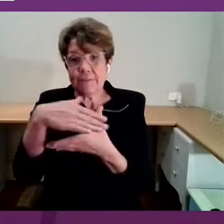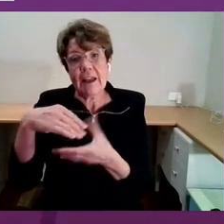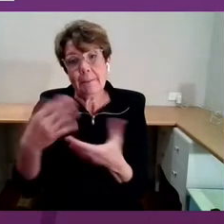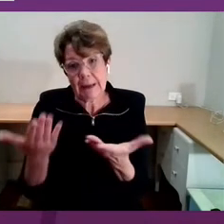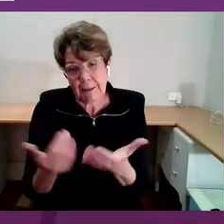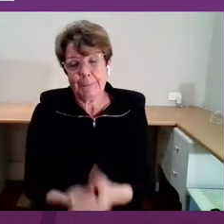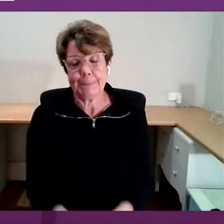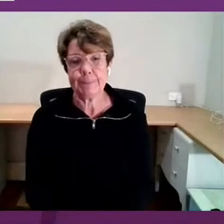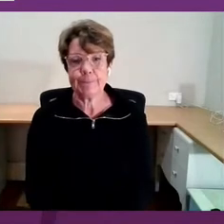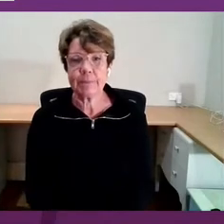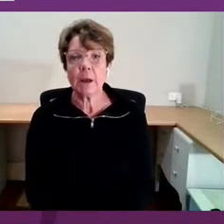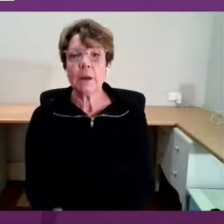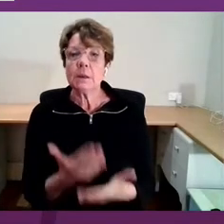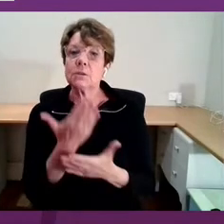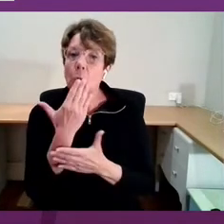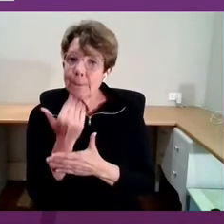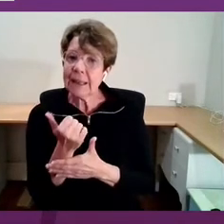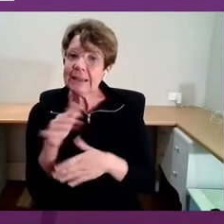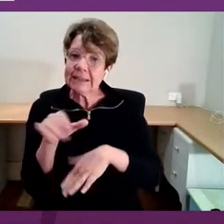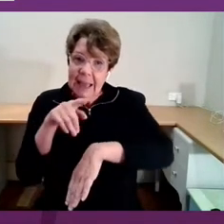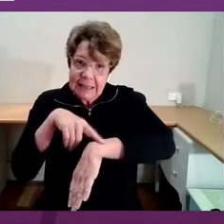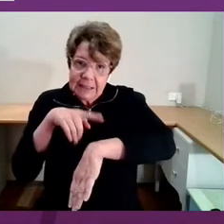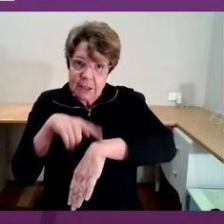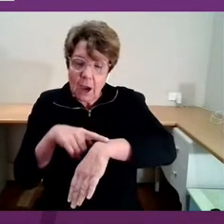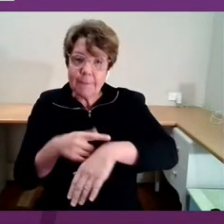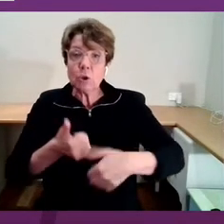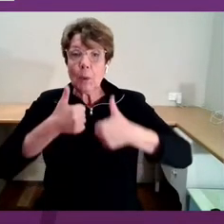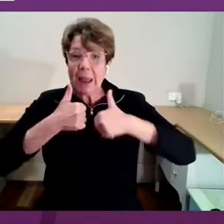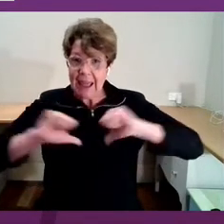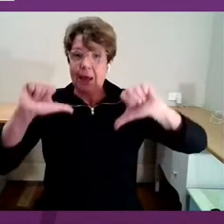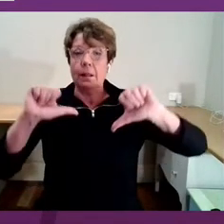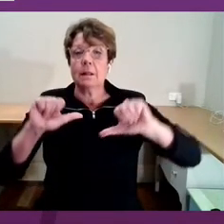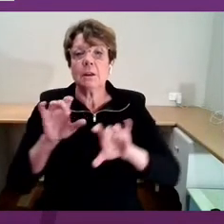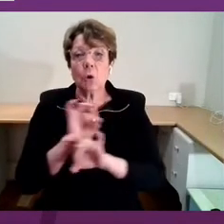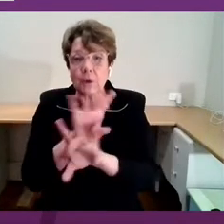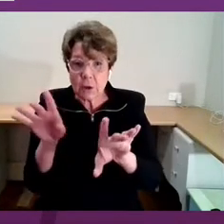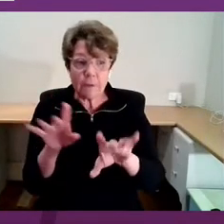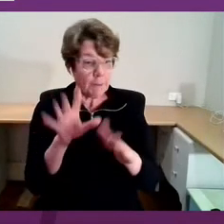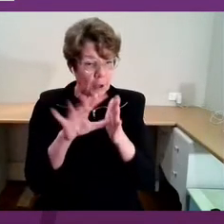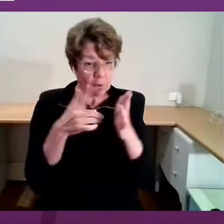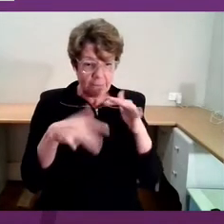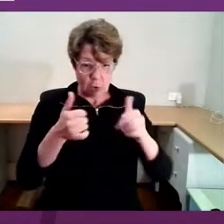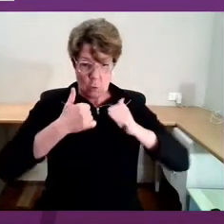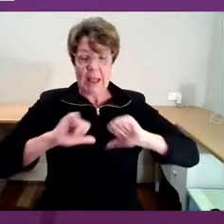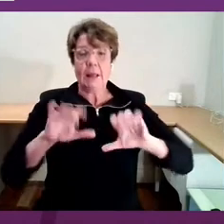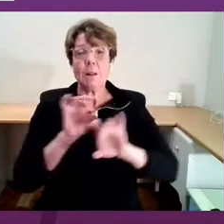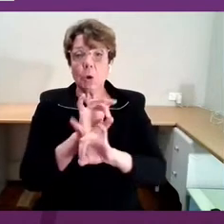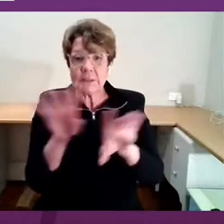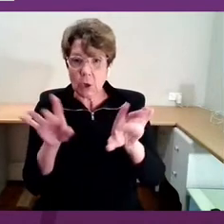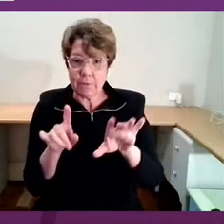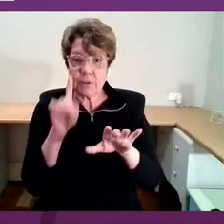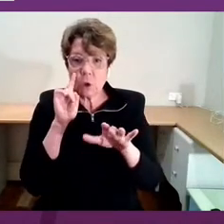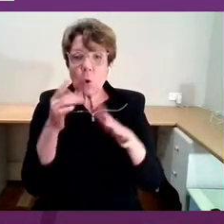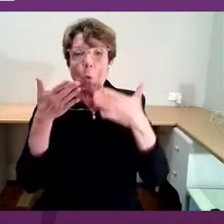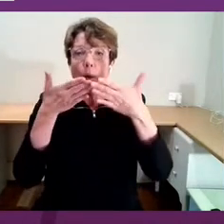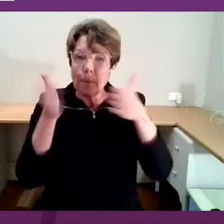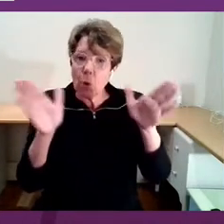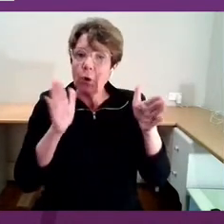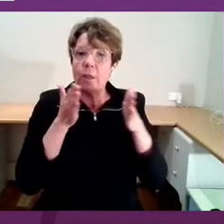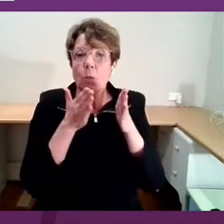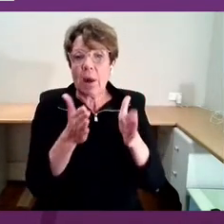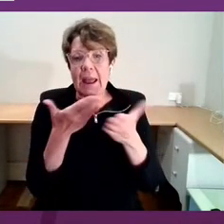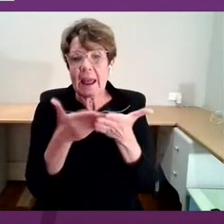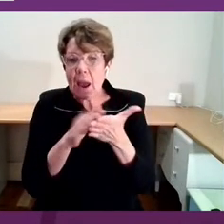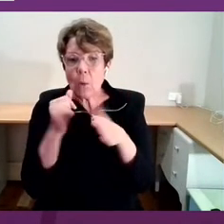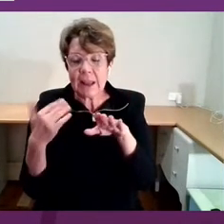So please take that time to heal yourselves. In healing yourselves, you will broaden the way in which we can